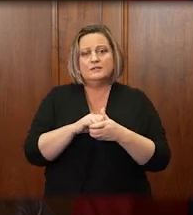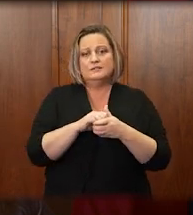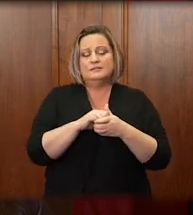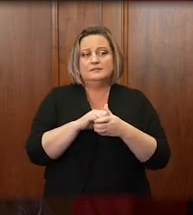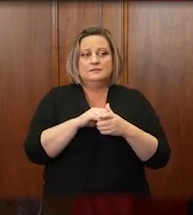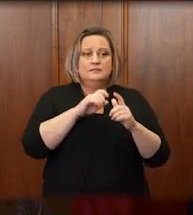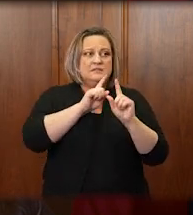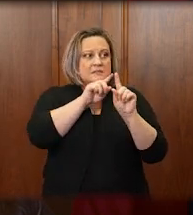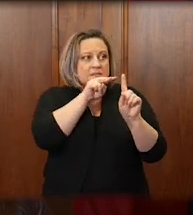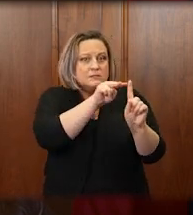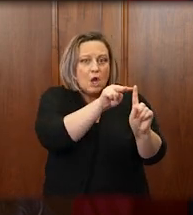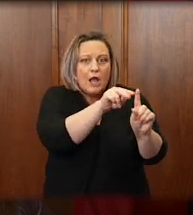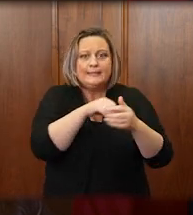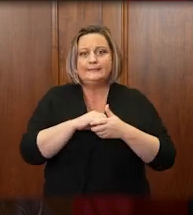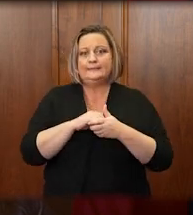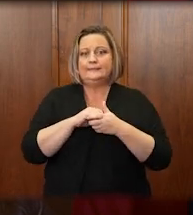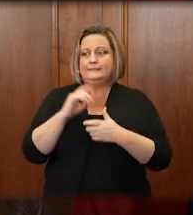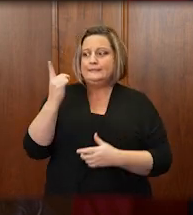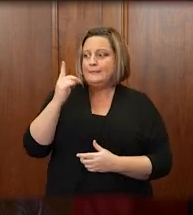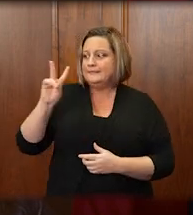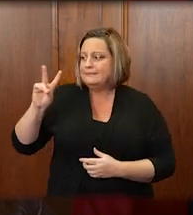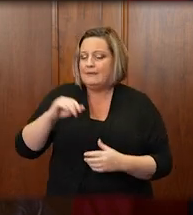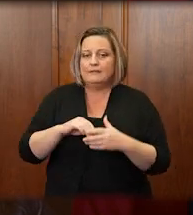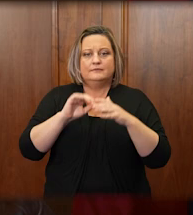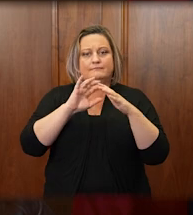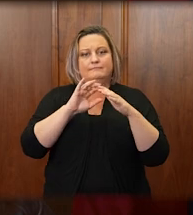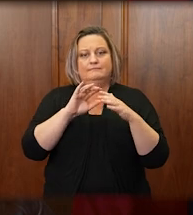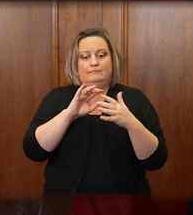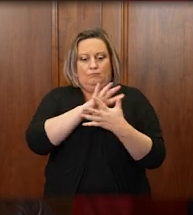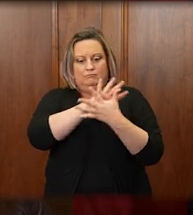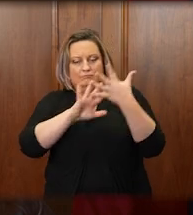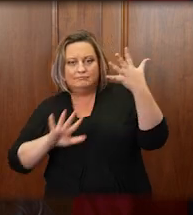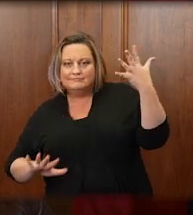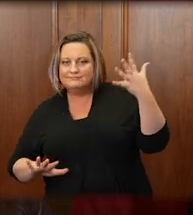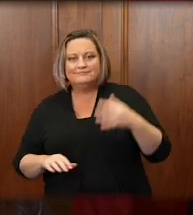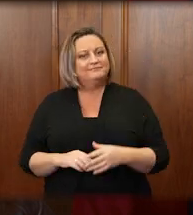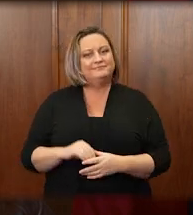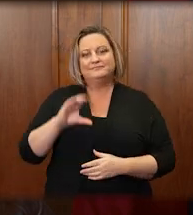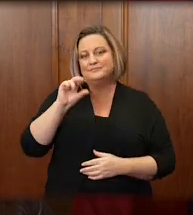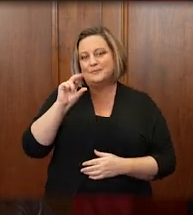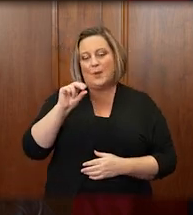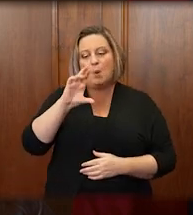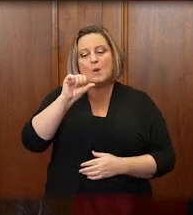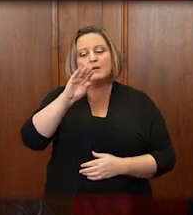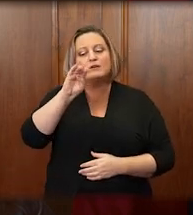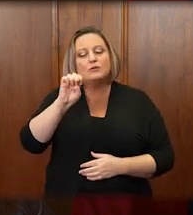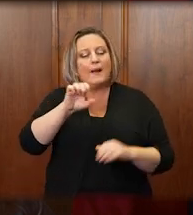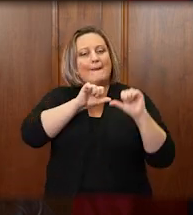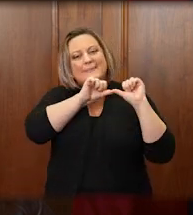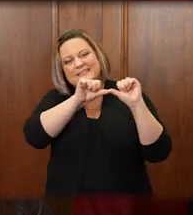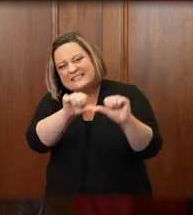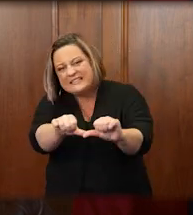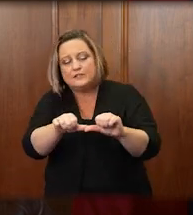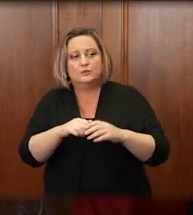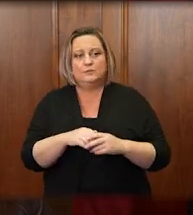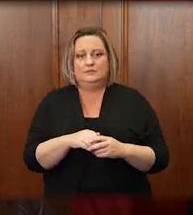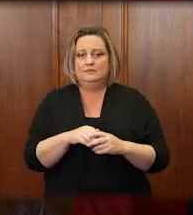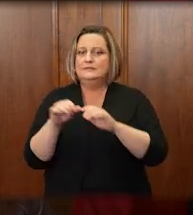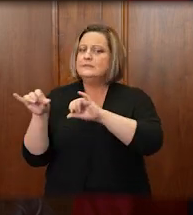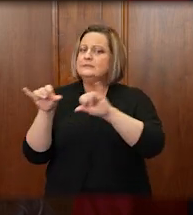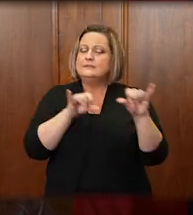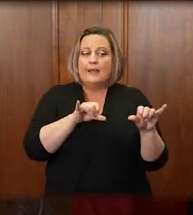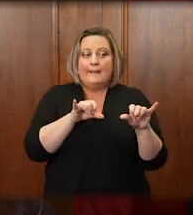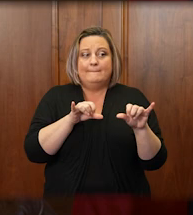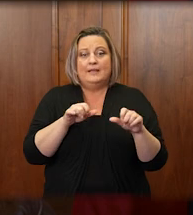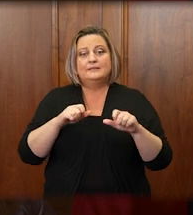disputes that must be resolved in the courts. Crime is relentless and enduring, as is the ability of some people